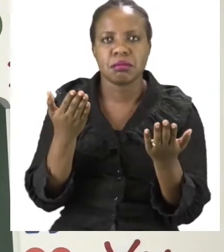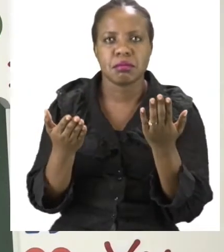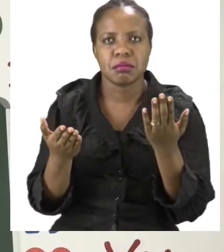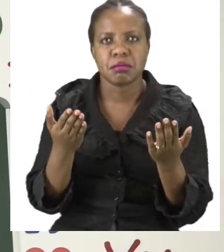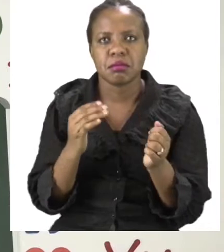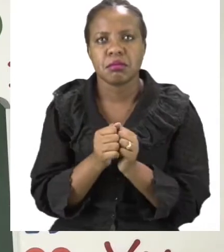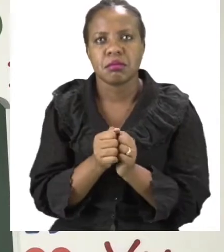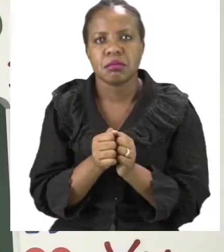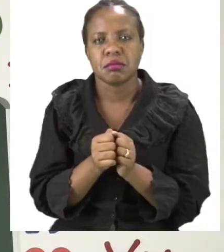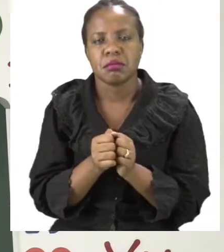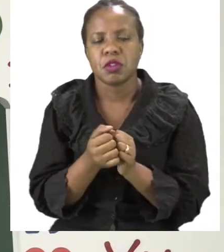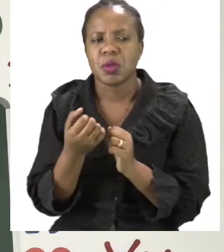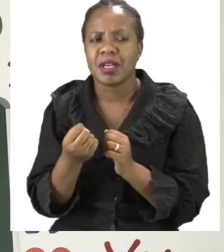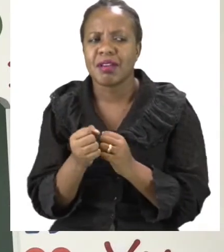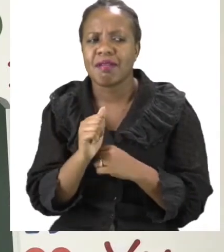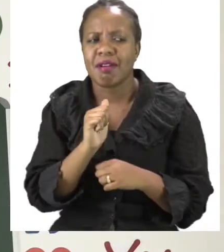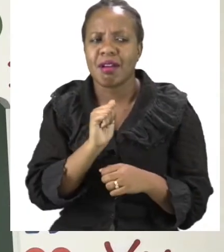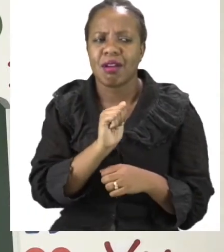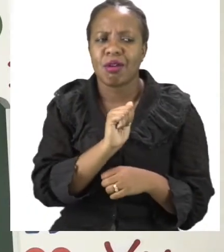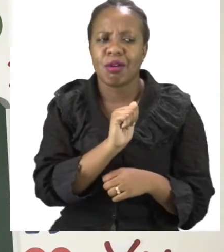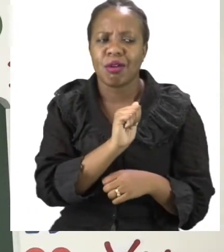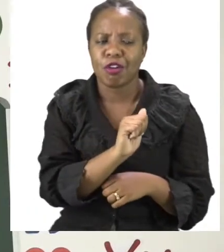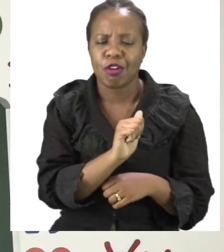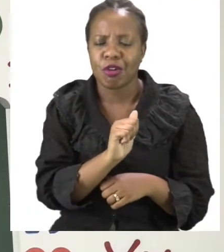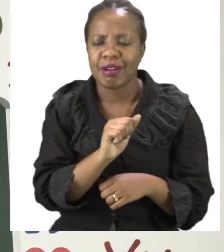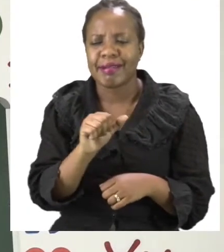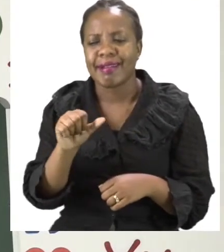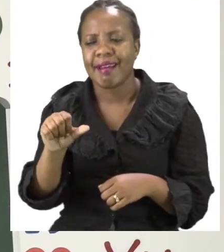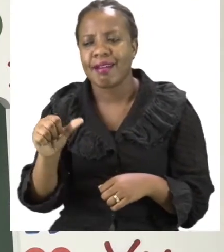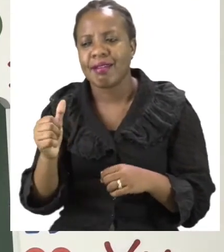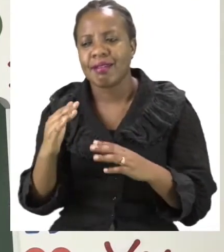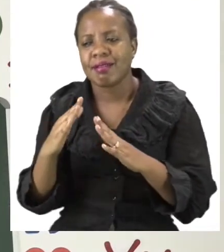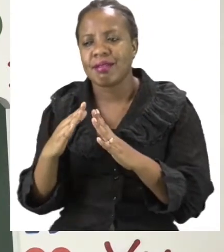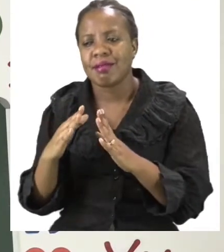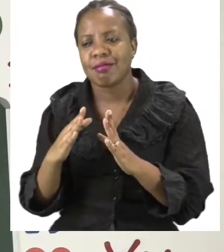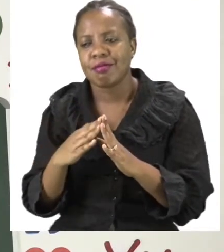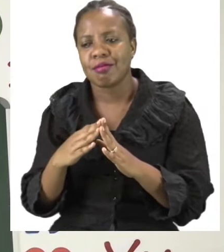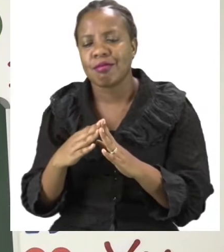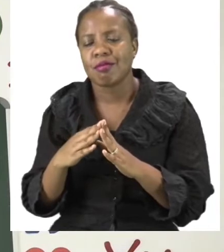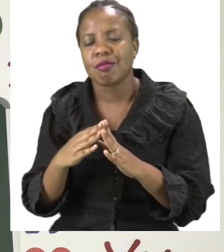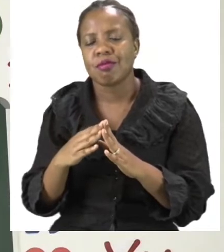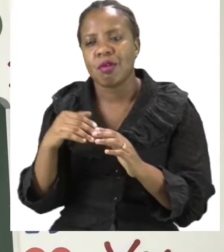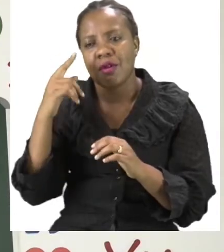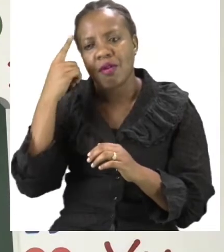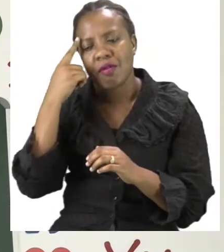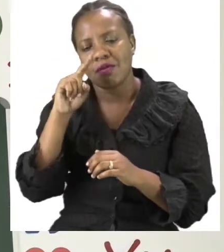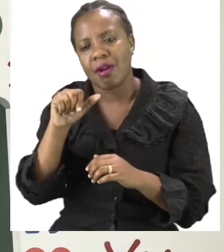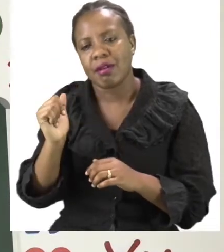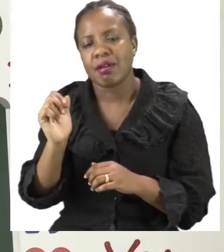then we have the other house that belongs to someone. So we are still doing possessive pronoun.